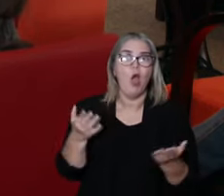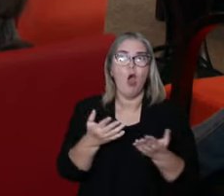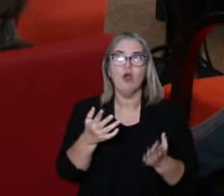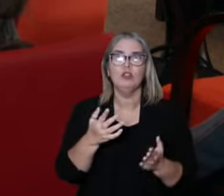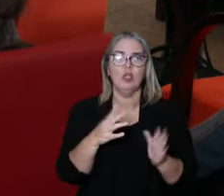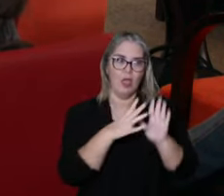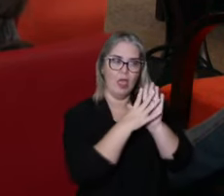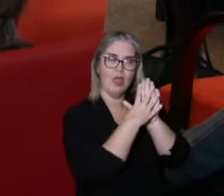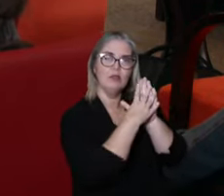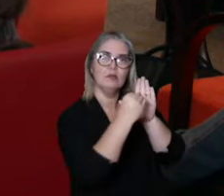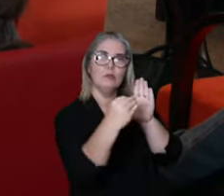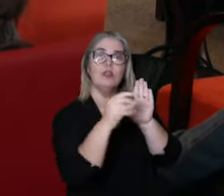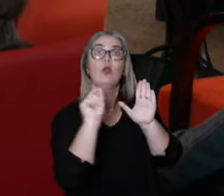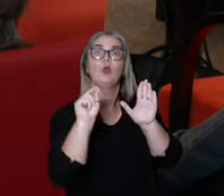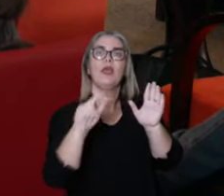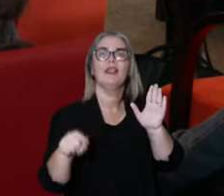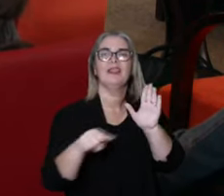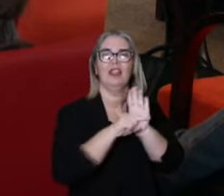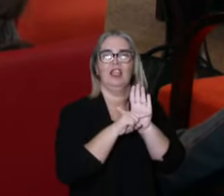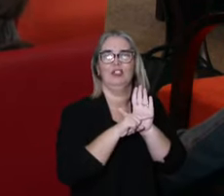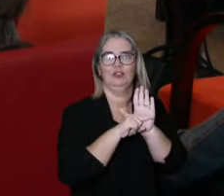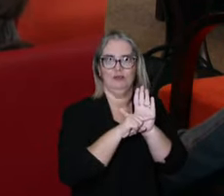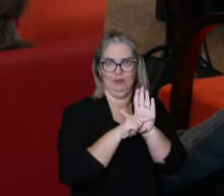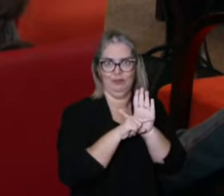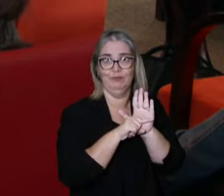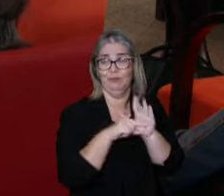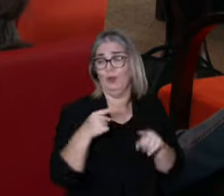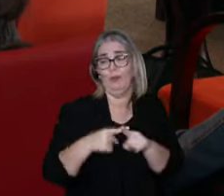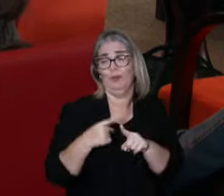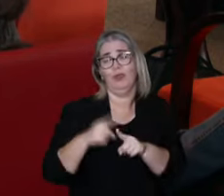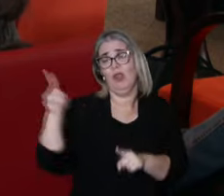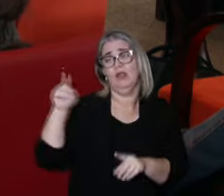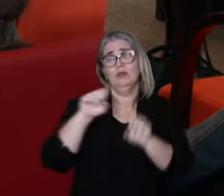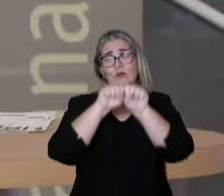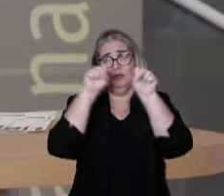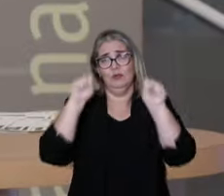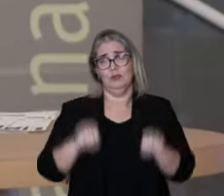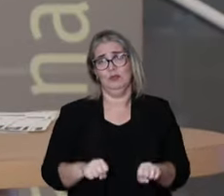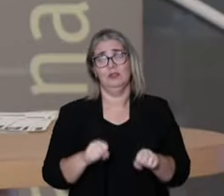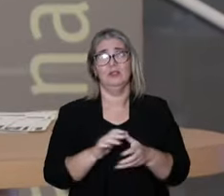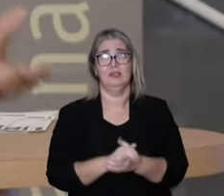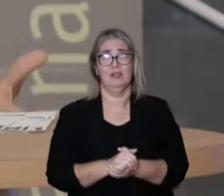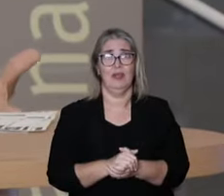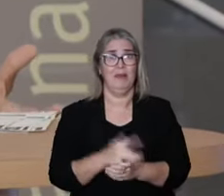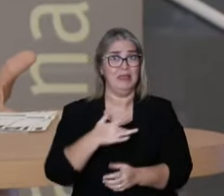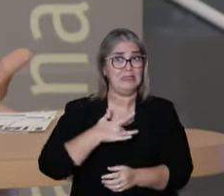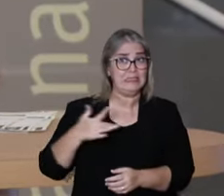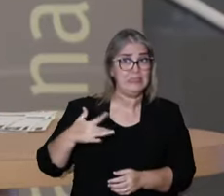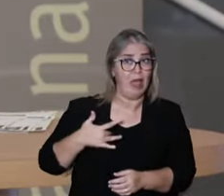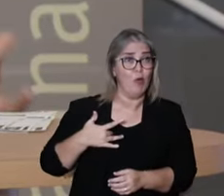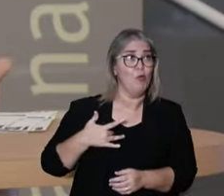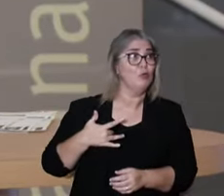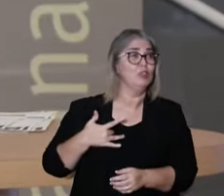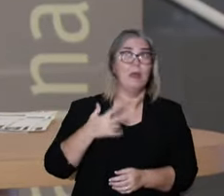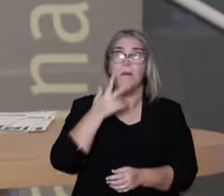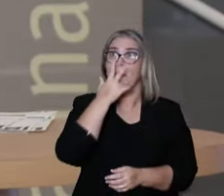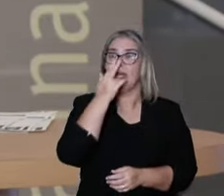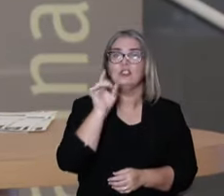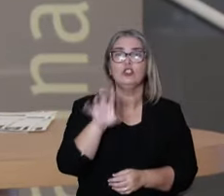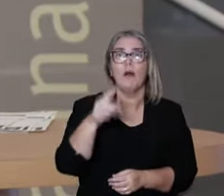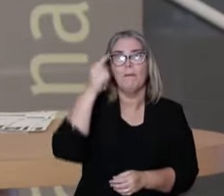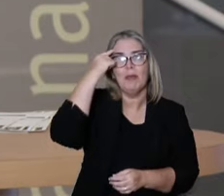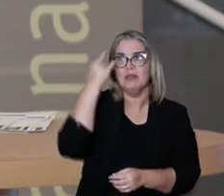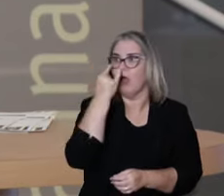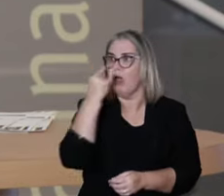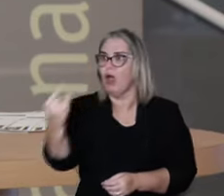States frequently is a negative model of health system, public health system, because it's a system that the